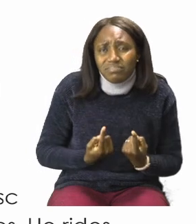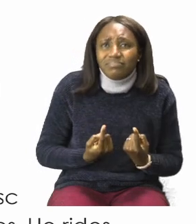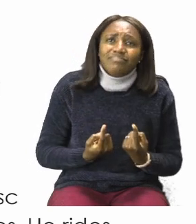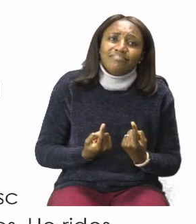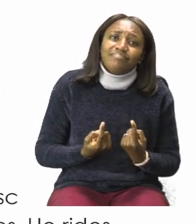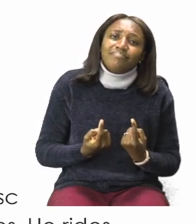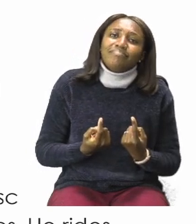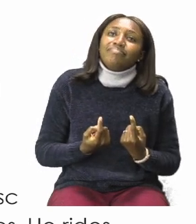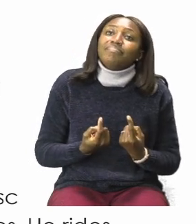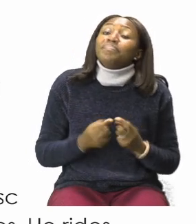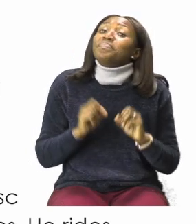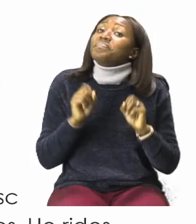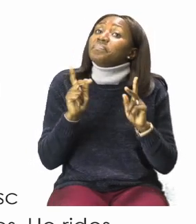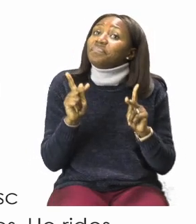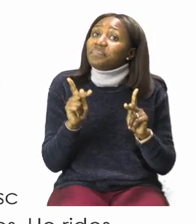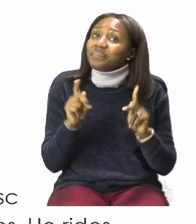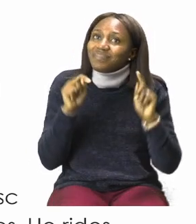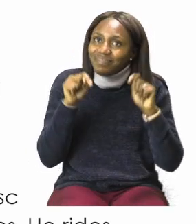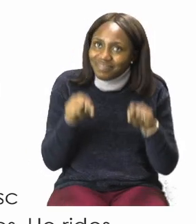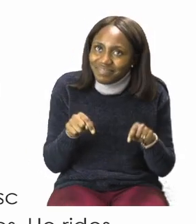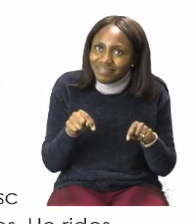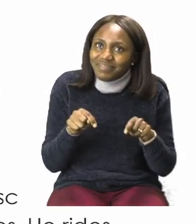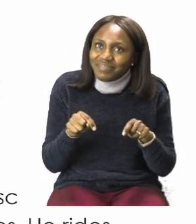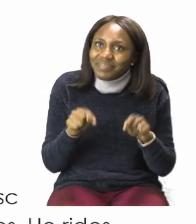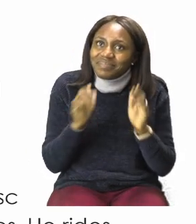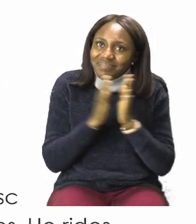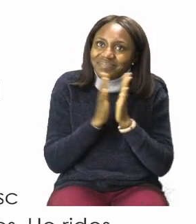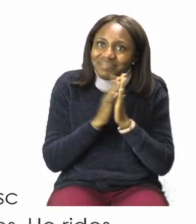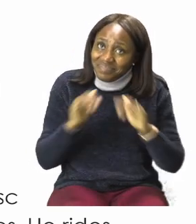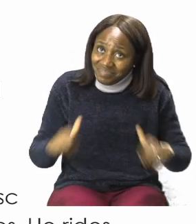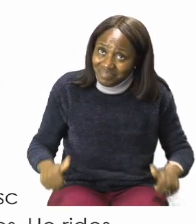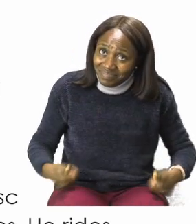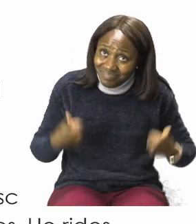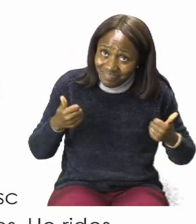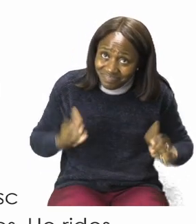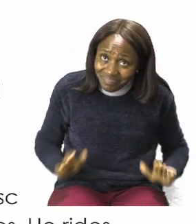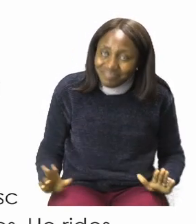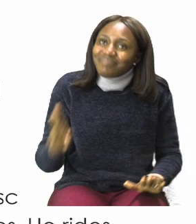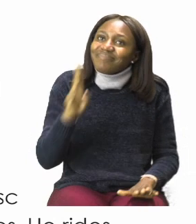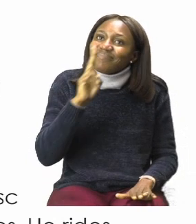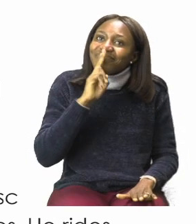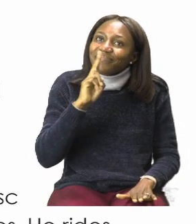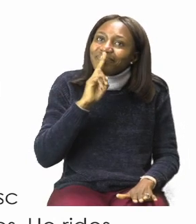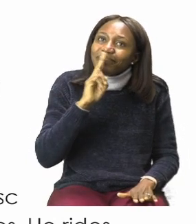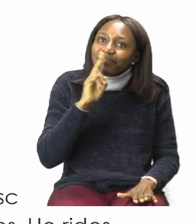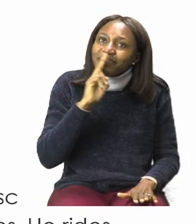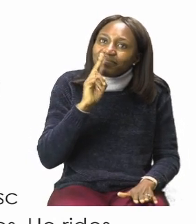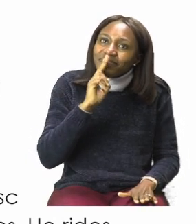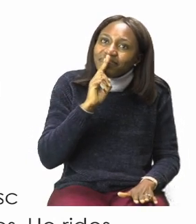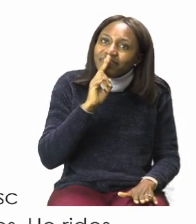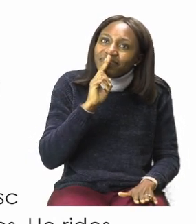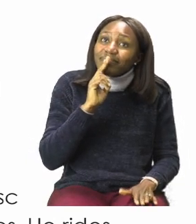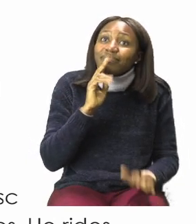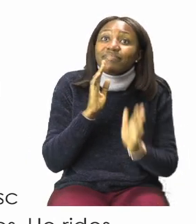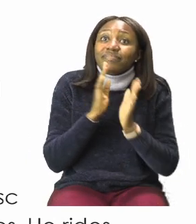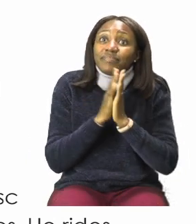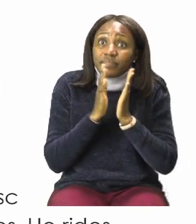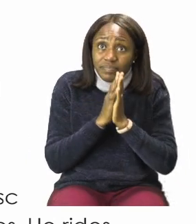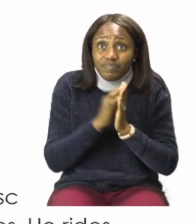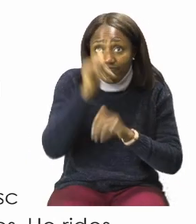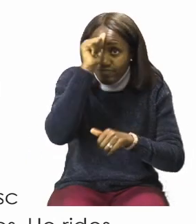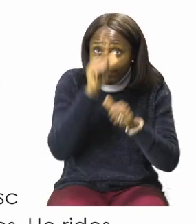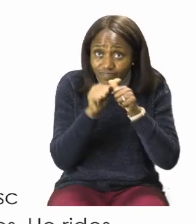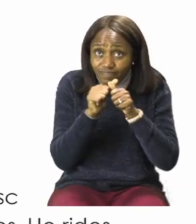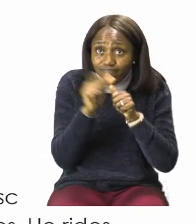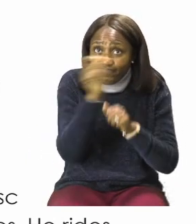So, I want you boys and girls to start answering and make sure that when you do, you answer in full, which